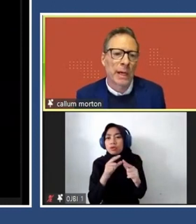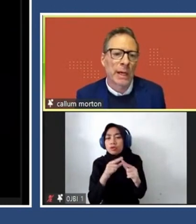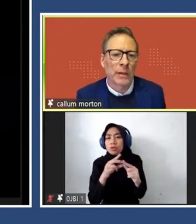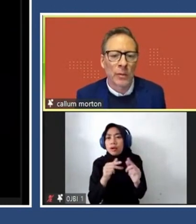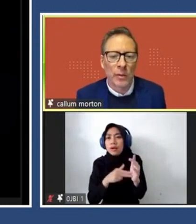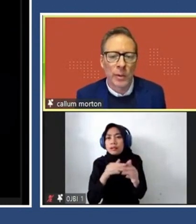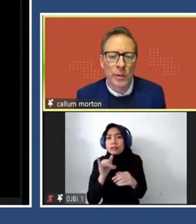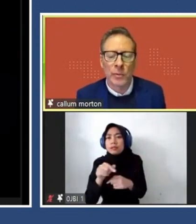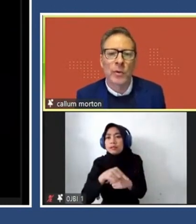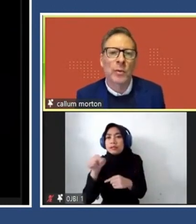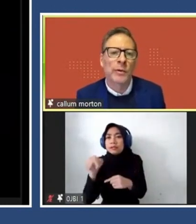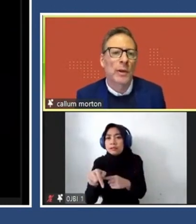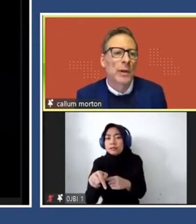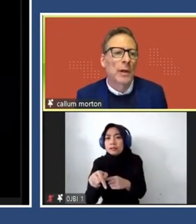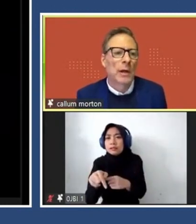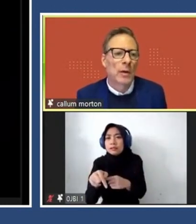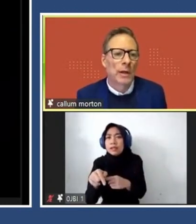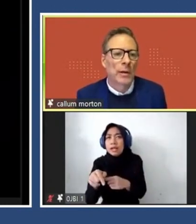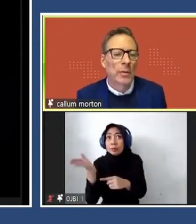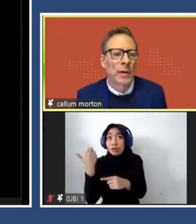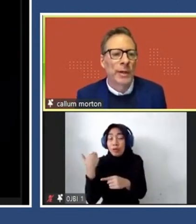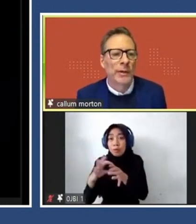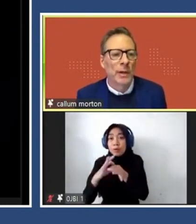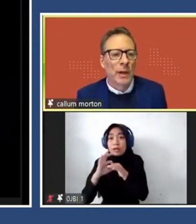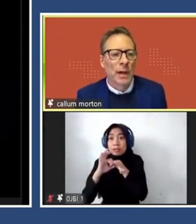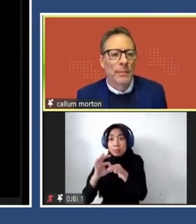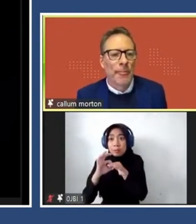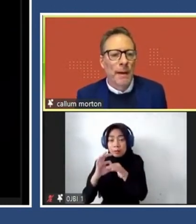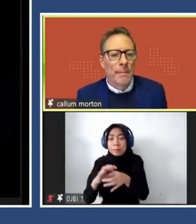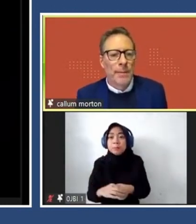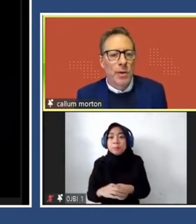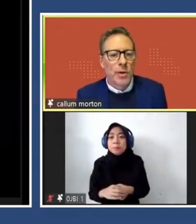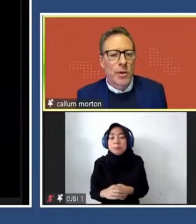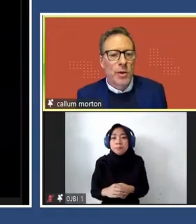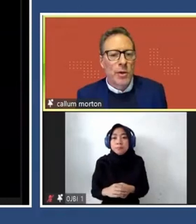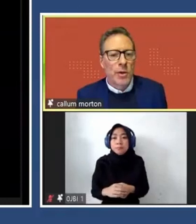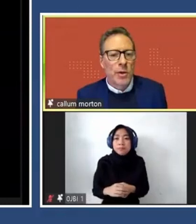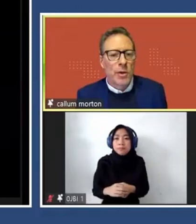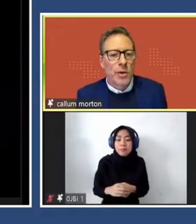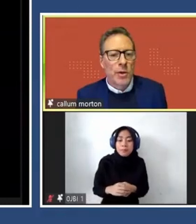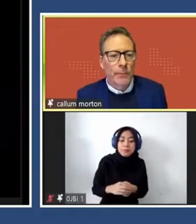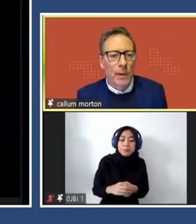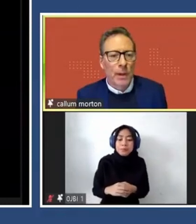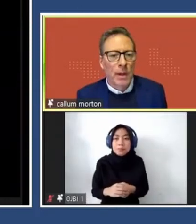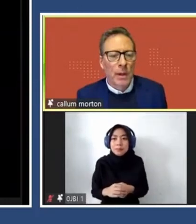Contemporary Art and who we also work with quite a bit. But she